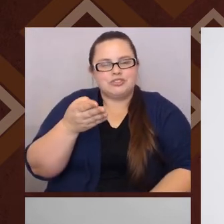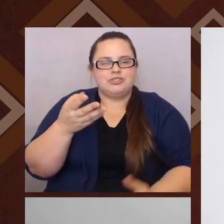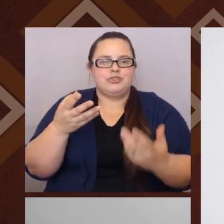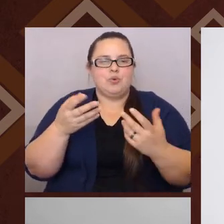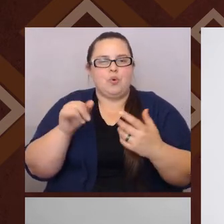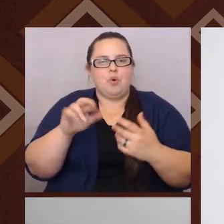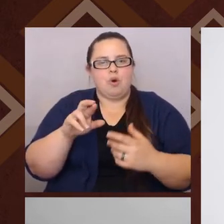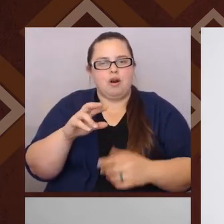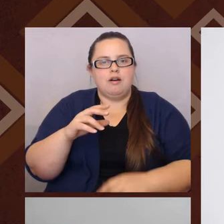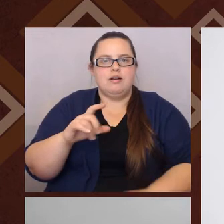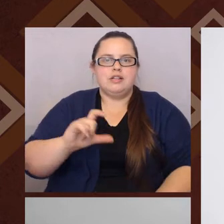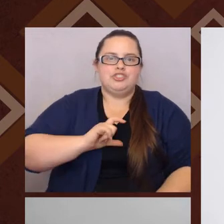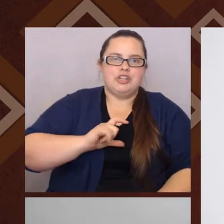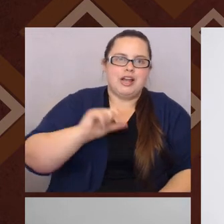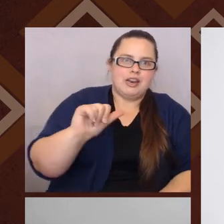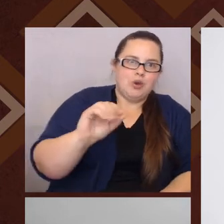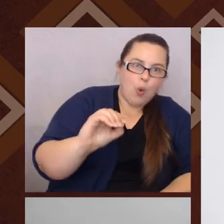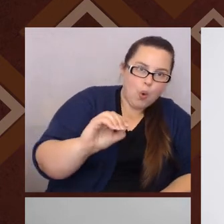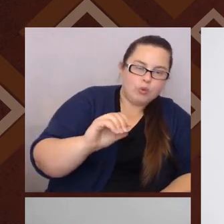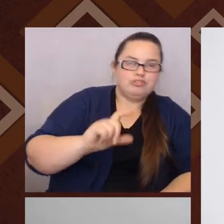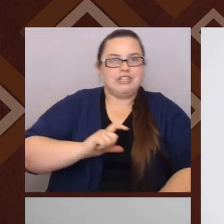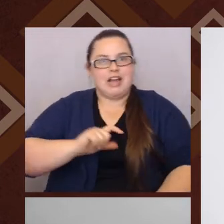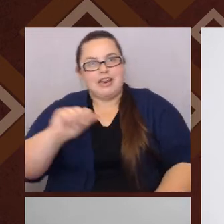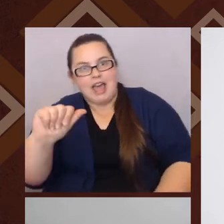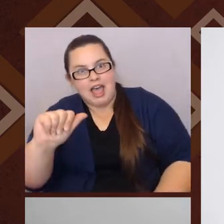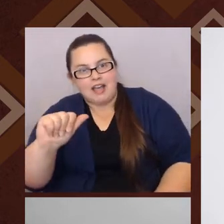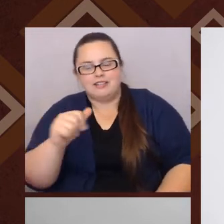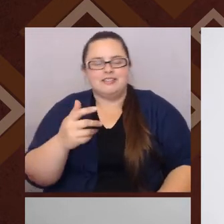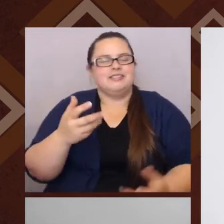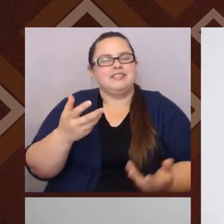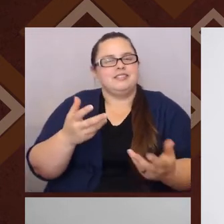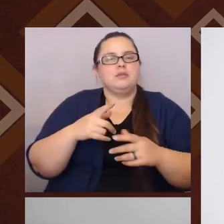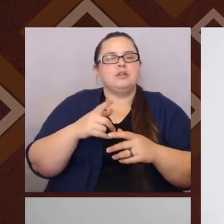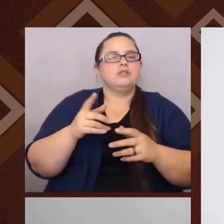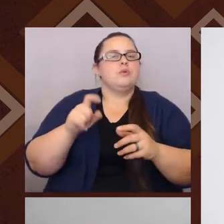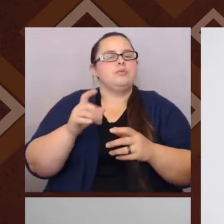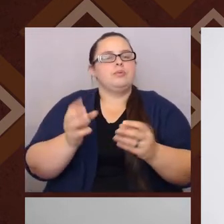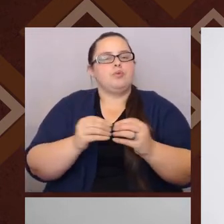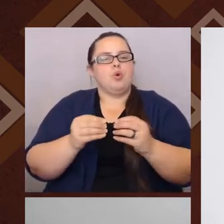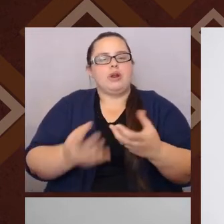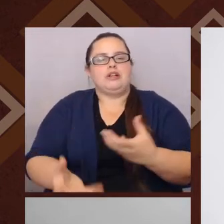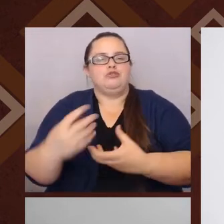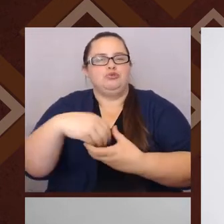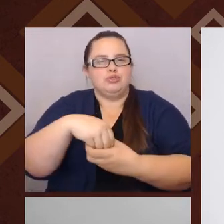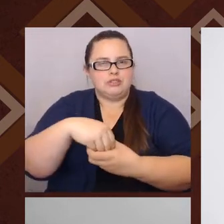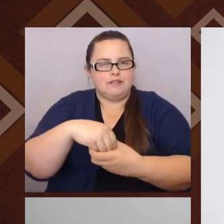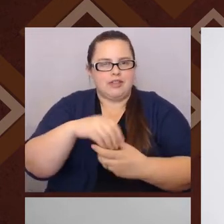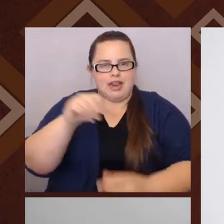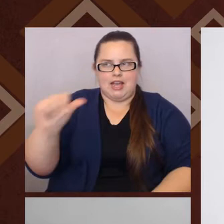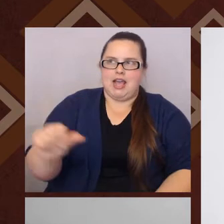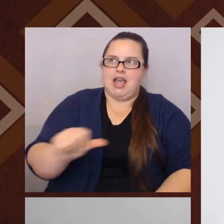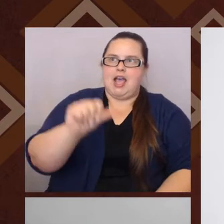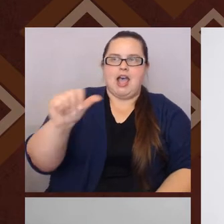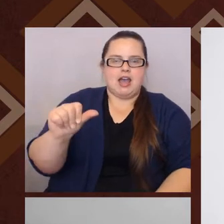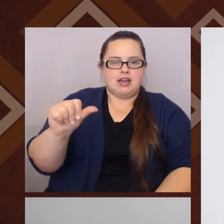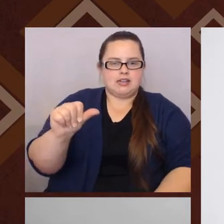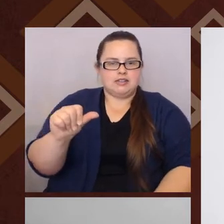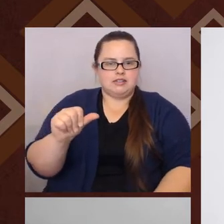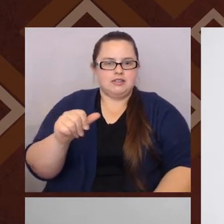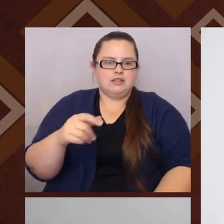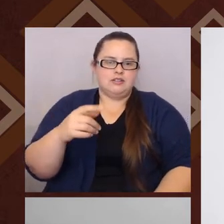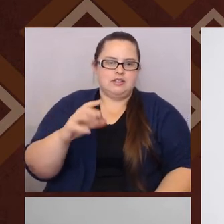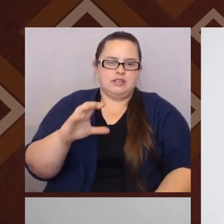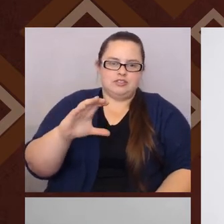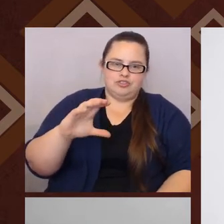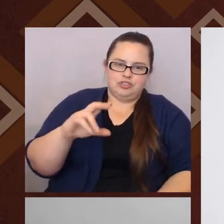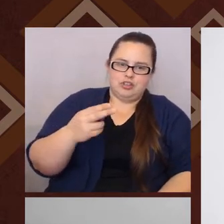Chicano and Chicana. Um, but it was meant as an inclusivity thing, right? It was so that at symbol in terms of Chicanao